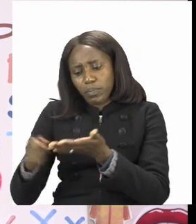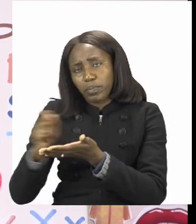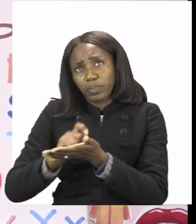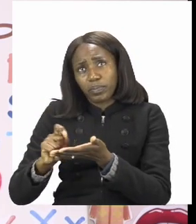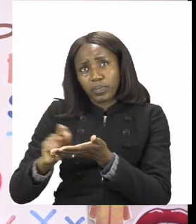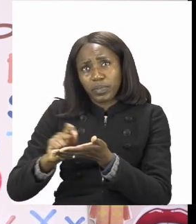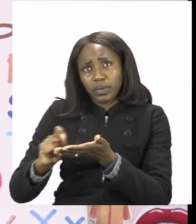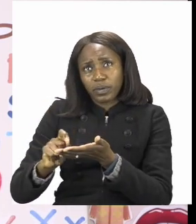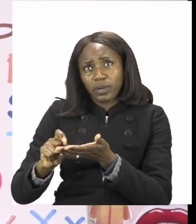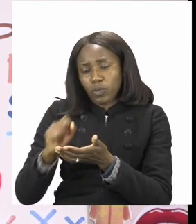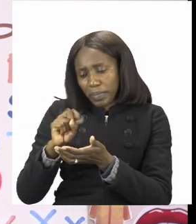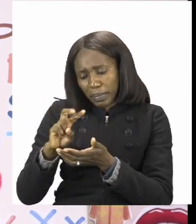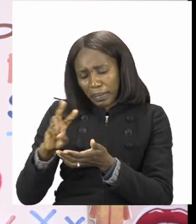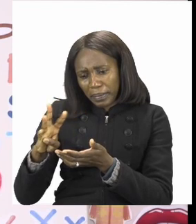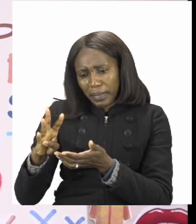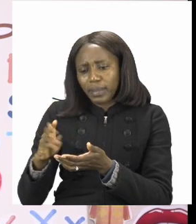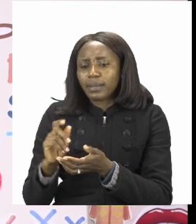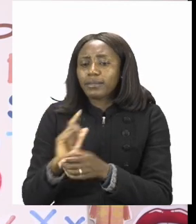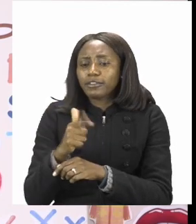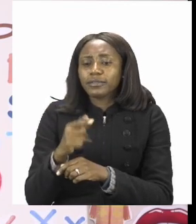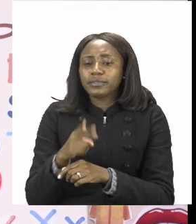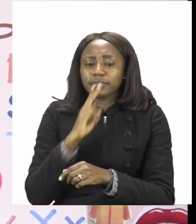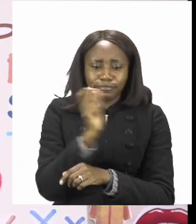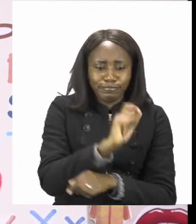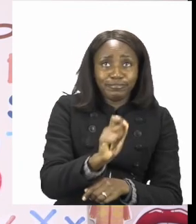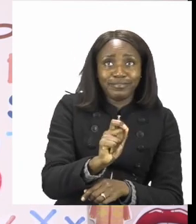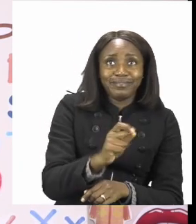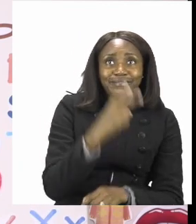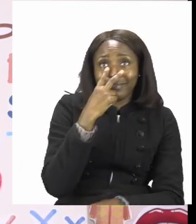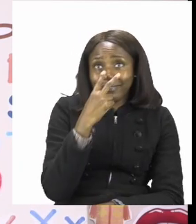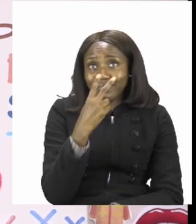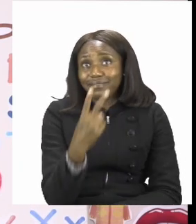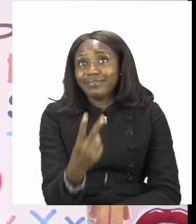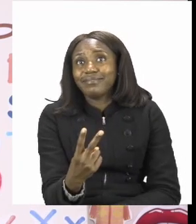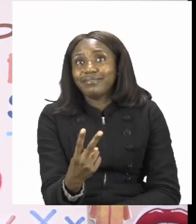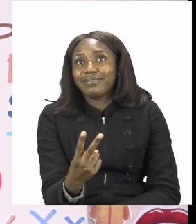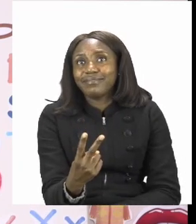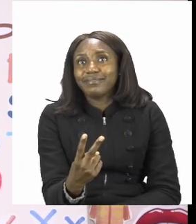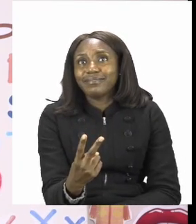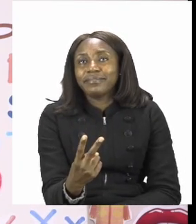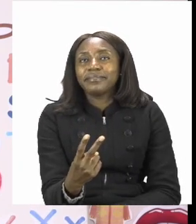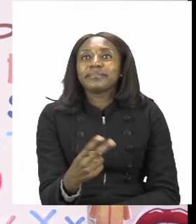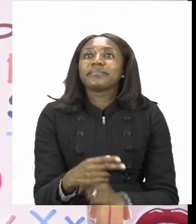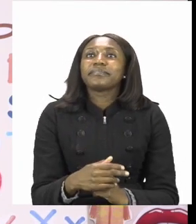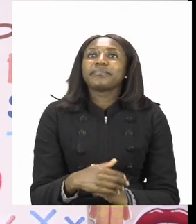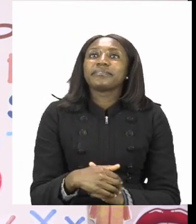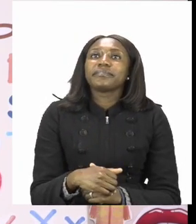you write your answer. I'll see you when you're done after the advert break.